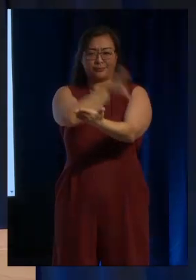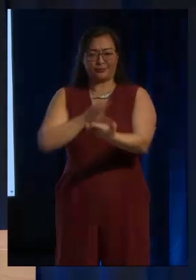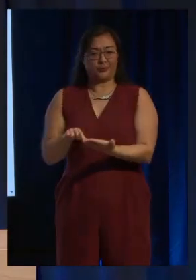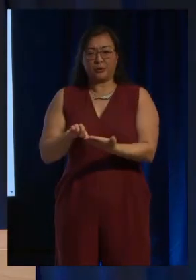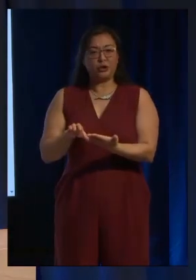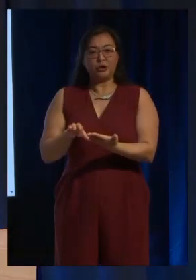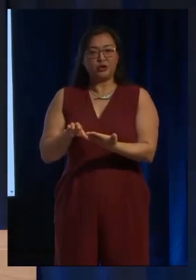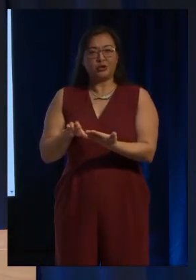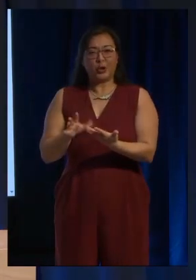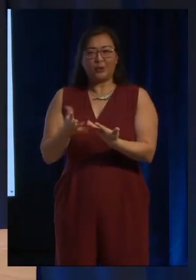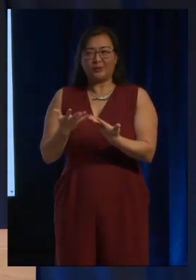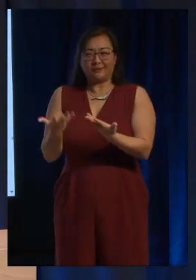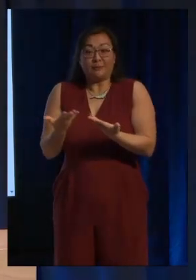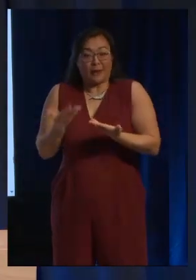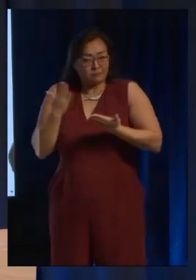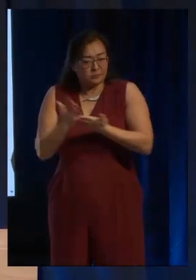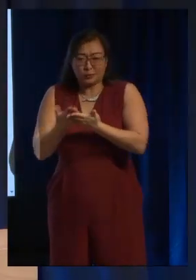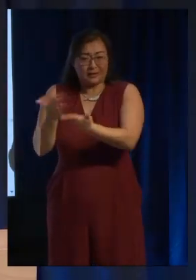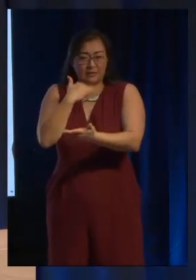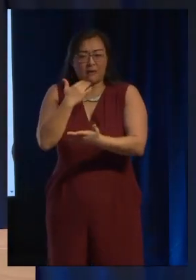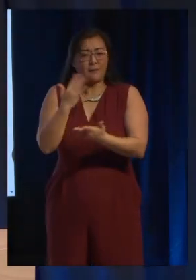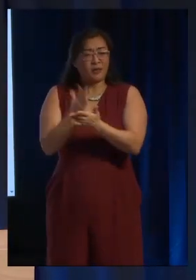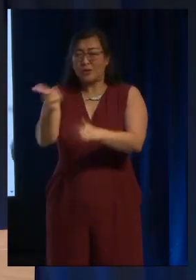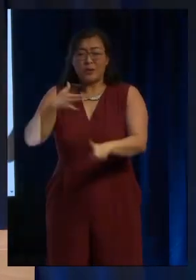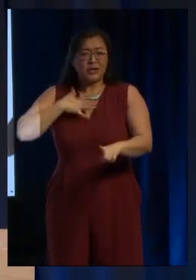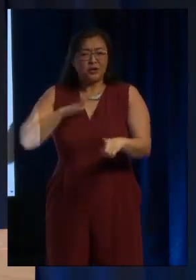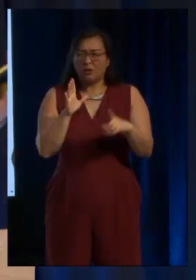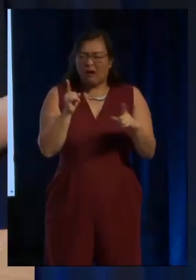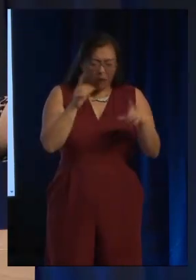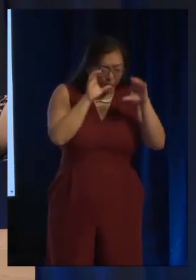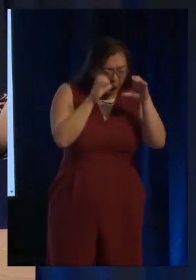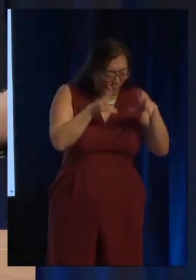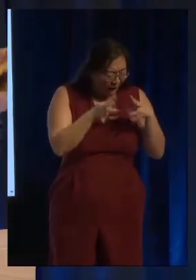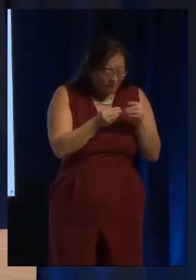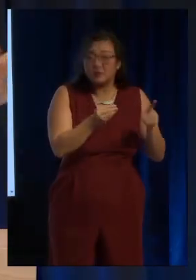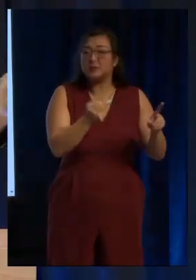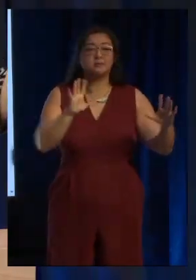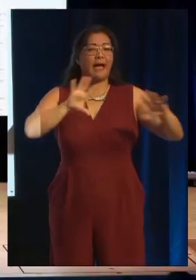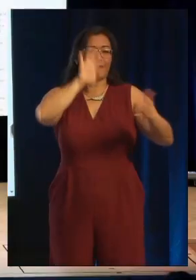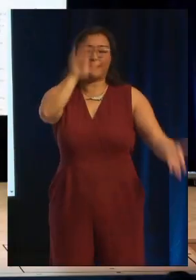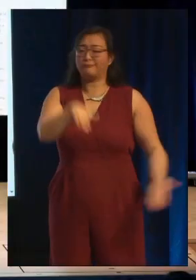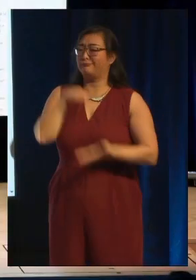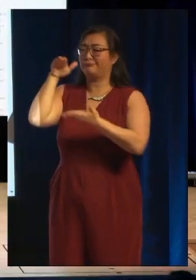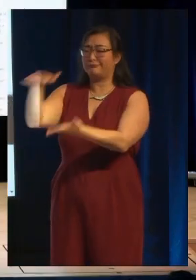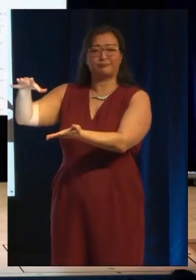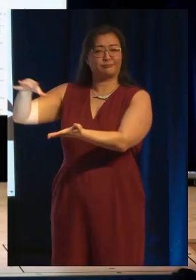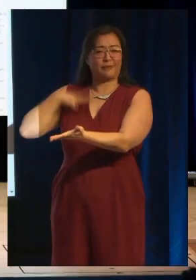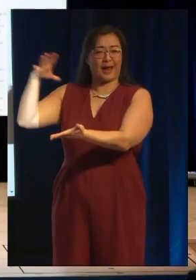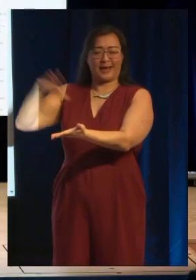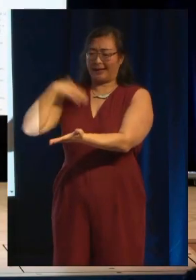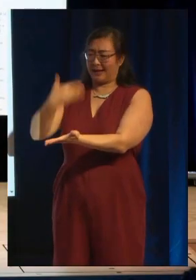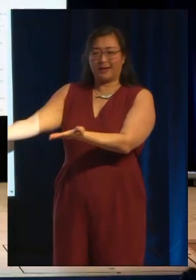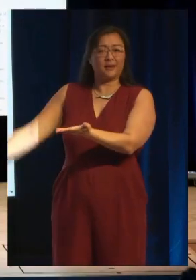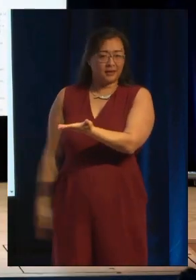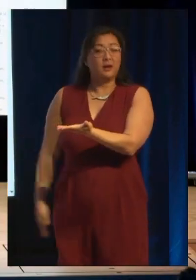Make sure they don't even have to Google a single word, put it all in one place and just pass it to them like, like that. Because